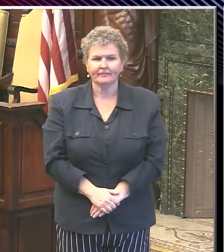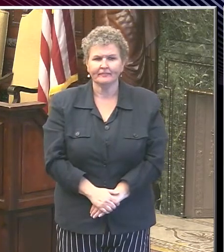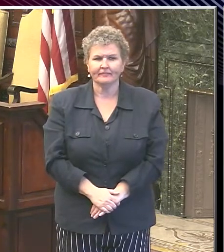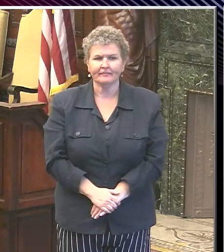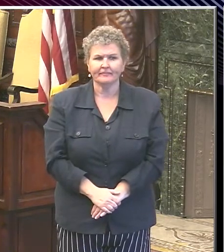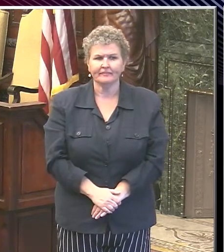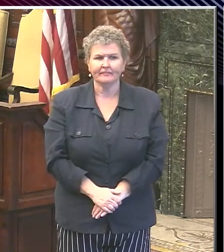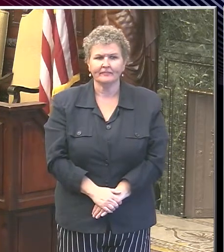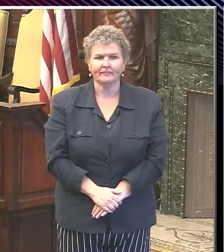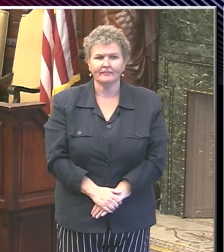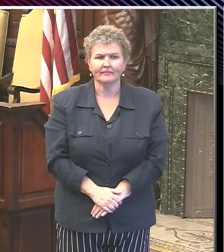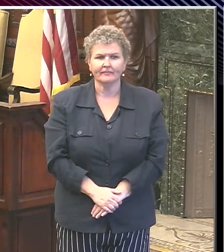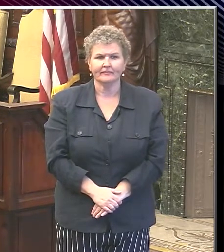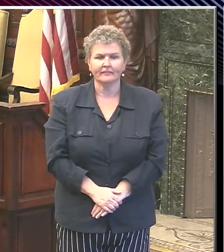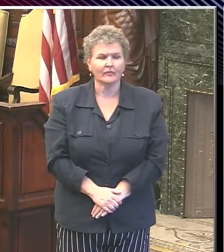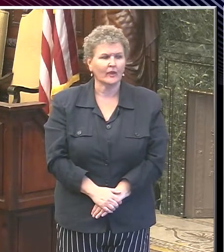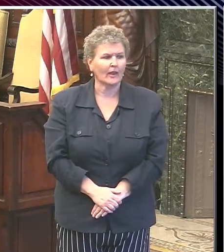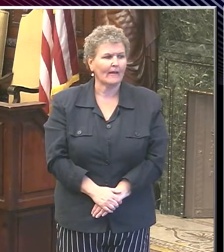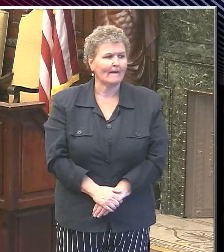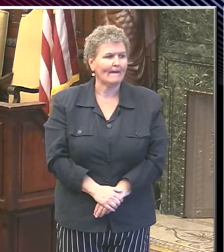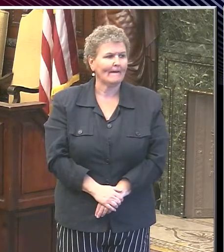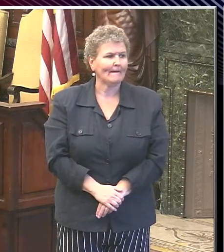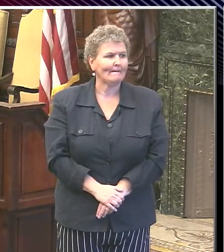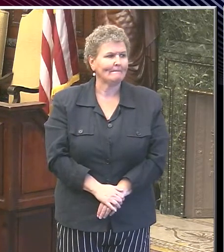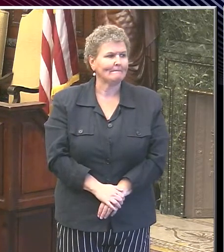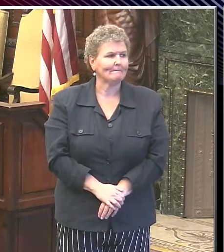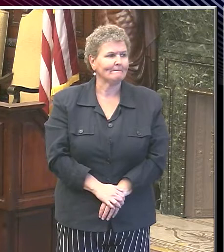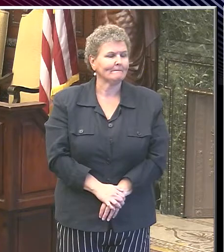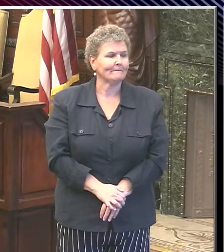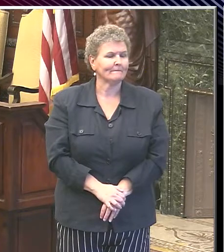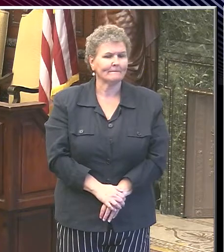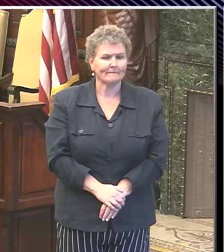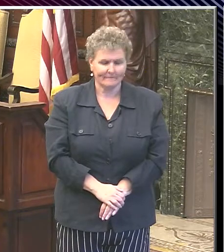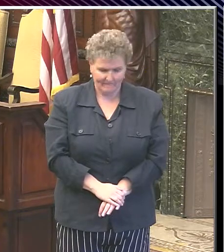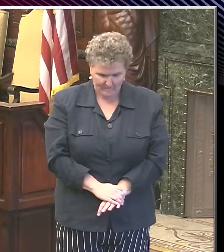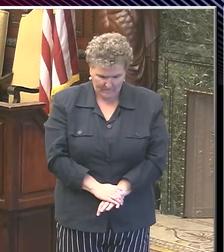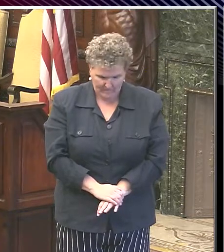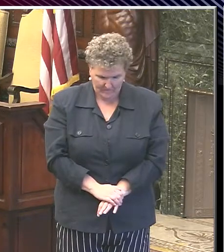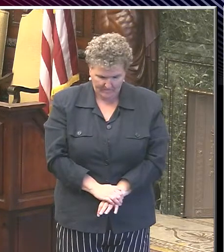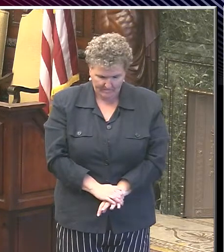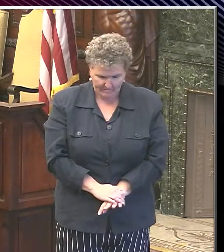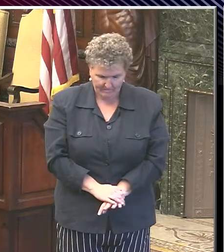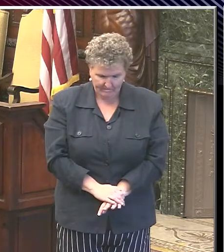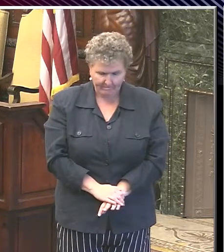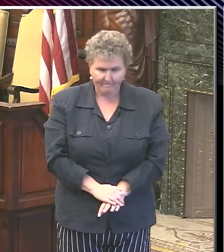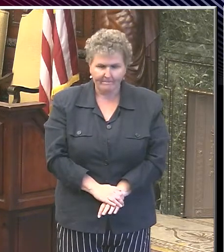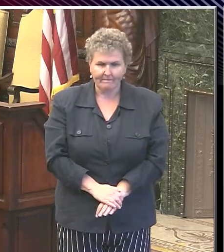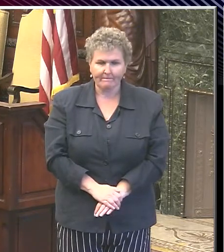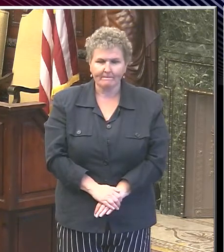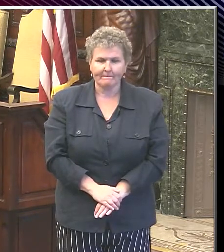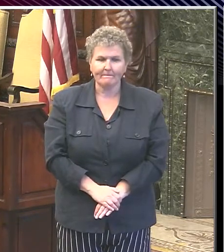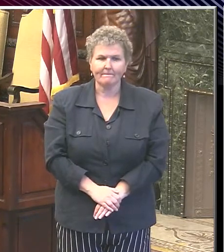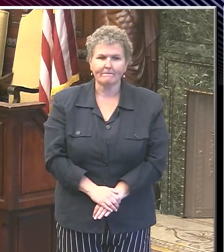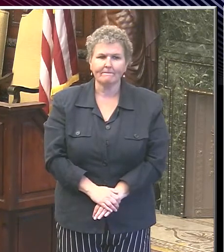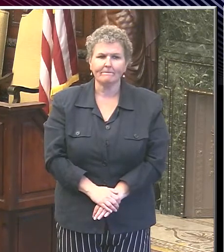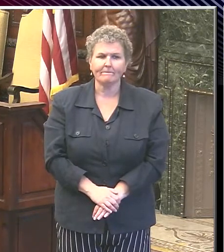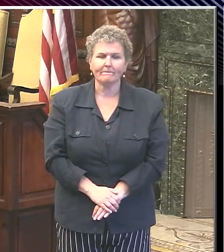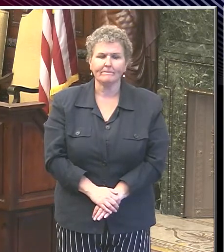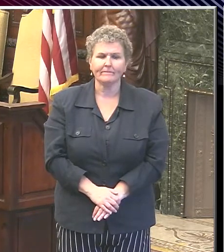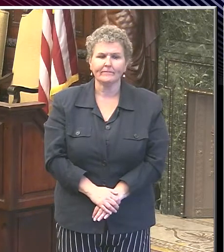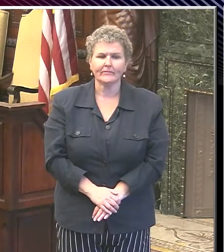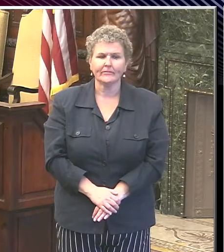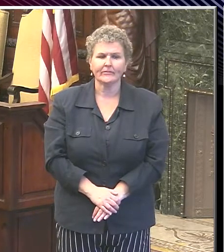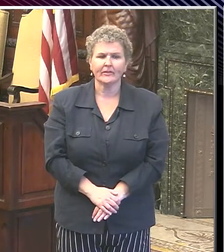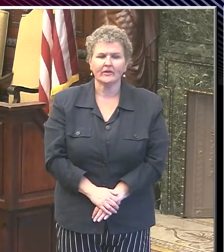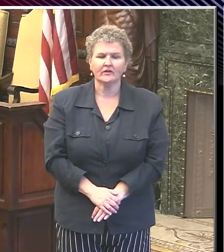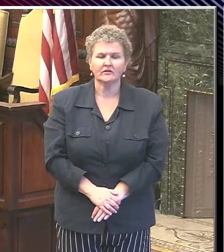obviamente sabemos que los números van a seguir subiendo. Hechas restricciones no serían alrededor de toda la ciudad, sino serían diseñadas